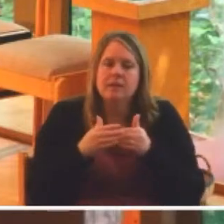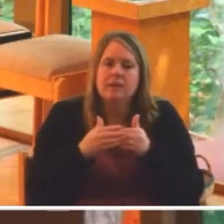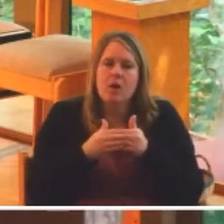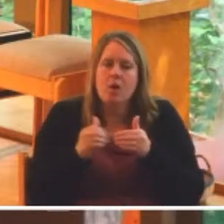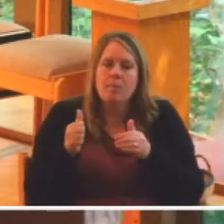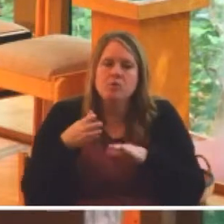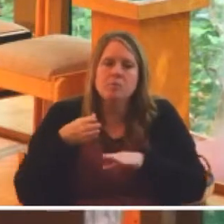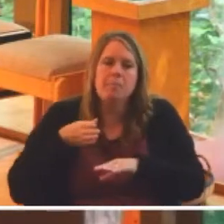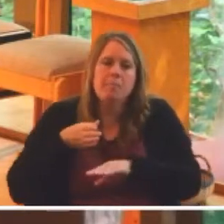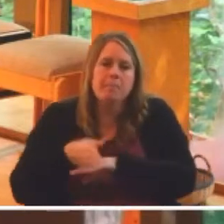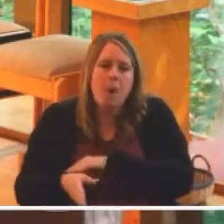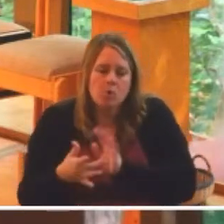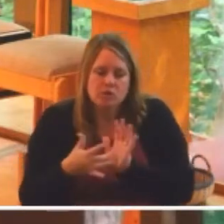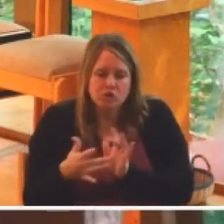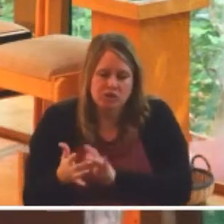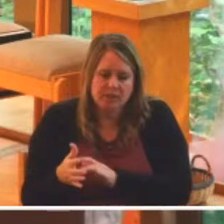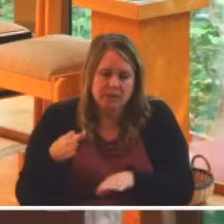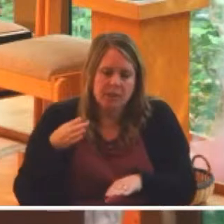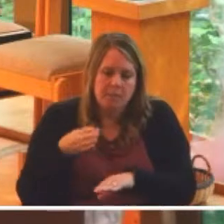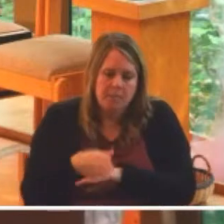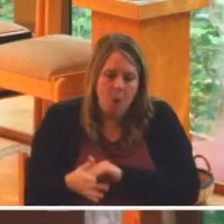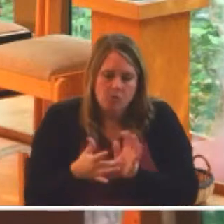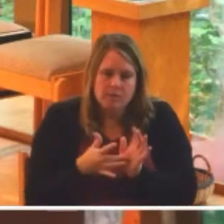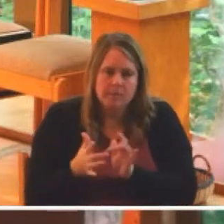post-teachings and thoughts of our traditions.